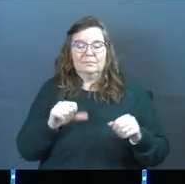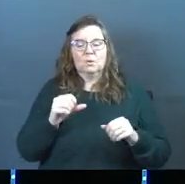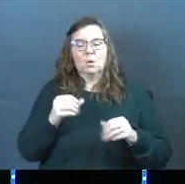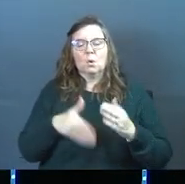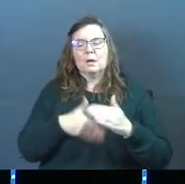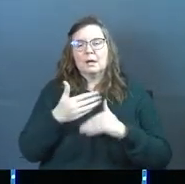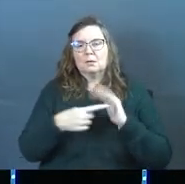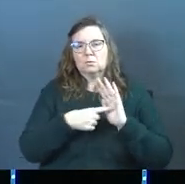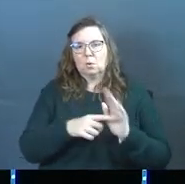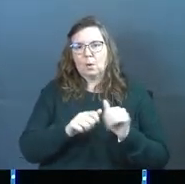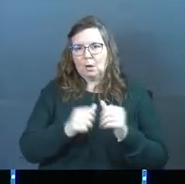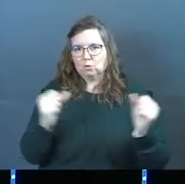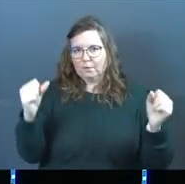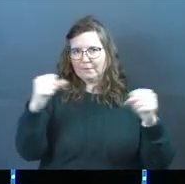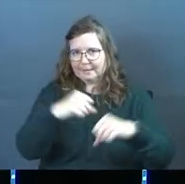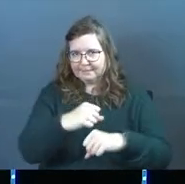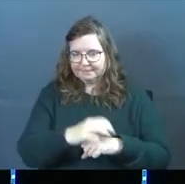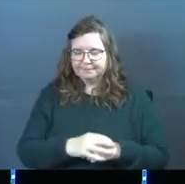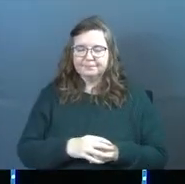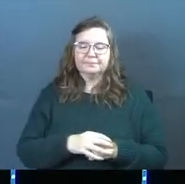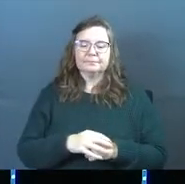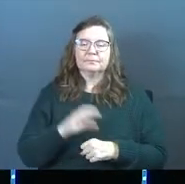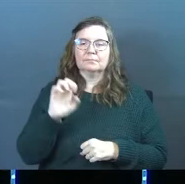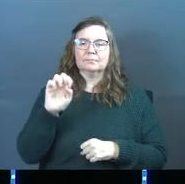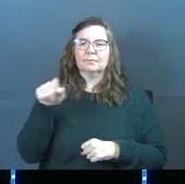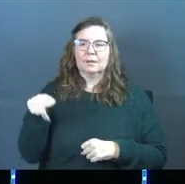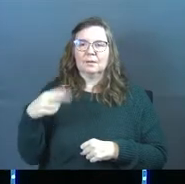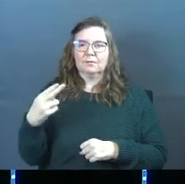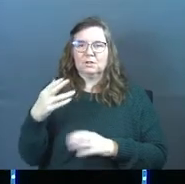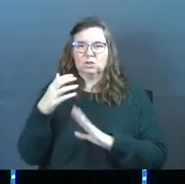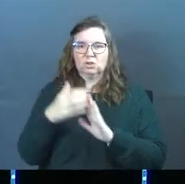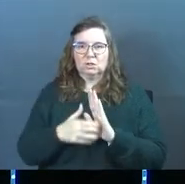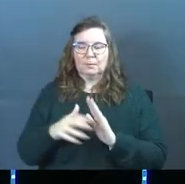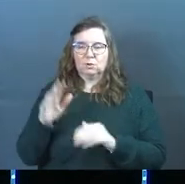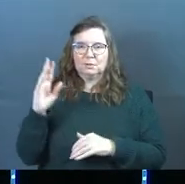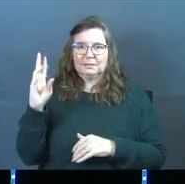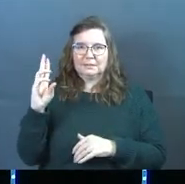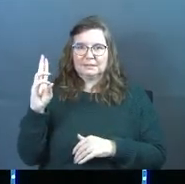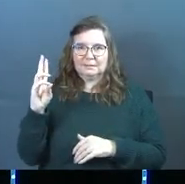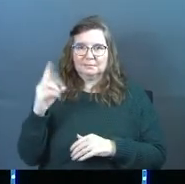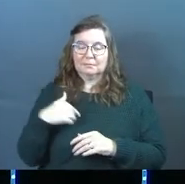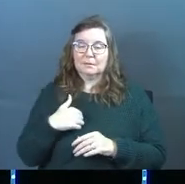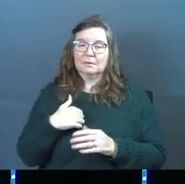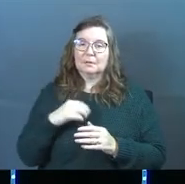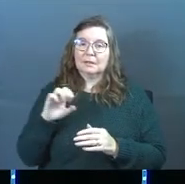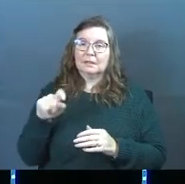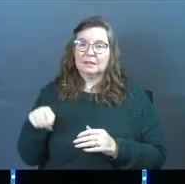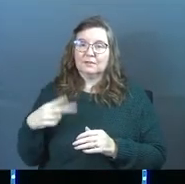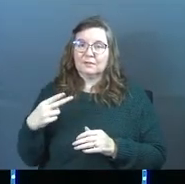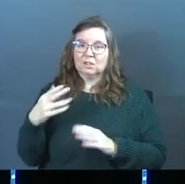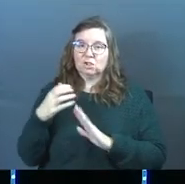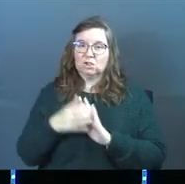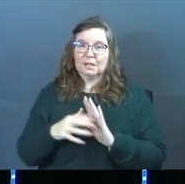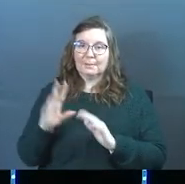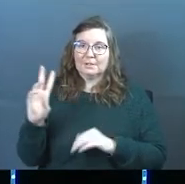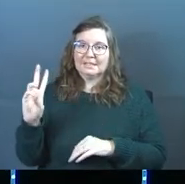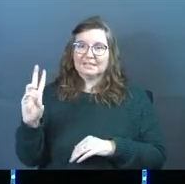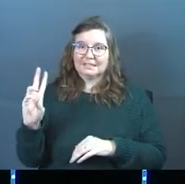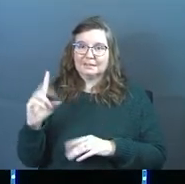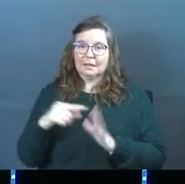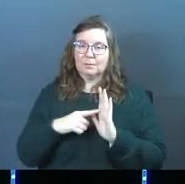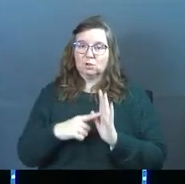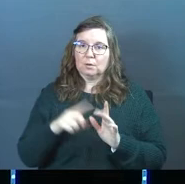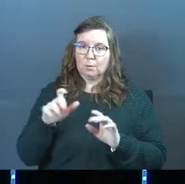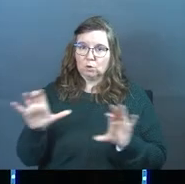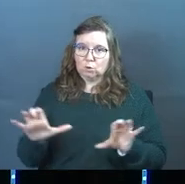So next, I'm going show you how to fight. Ephesians chapter 6. I'm going to take you to Ephesians chapter 6, and I'm going to show you what you're supposed